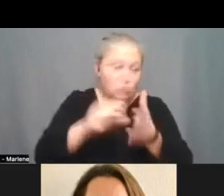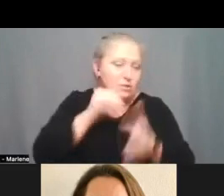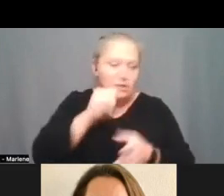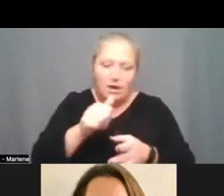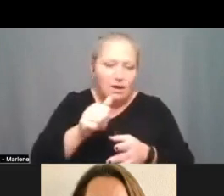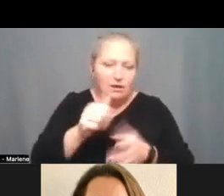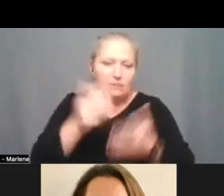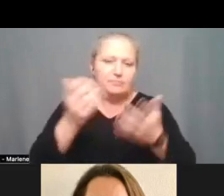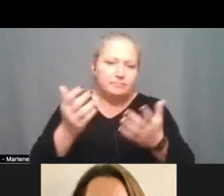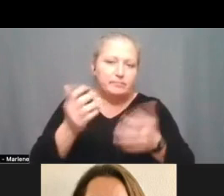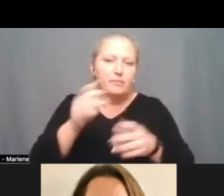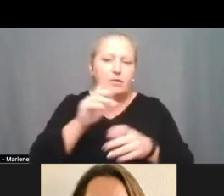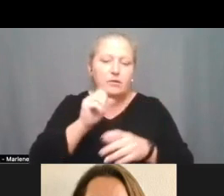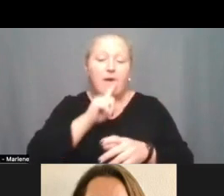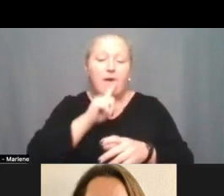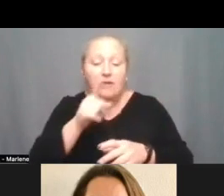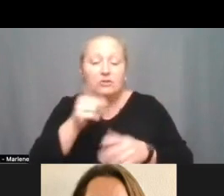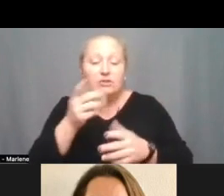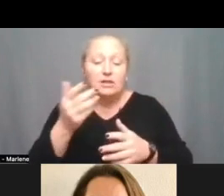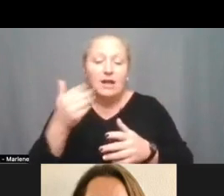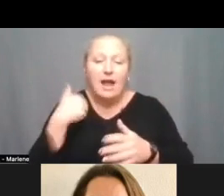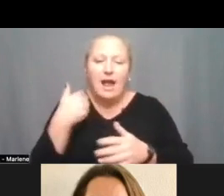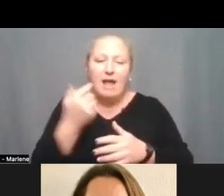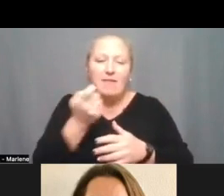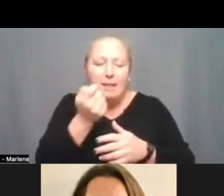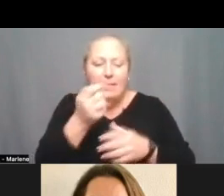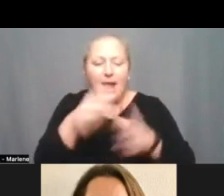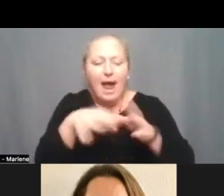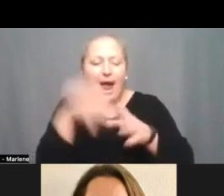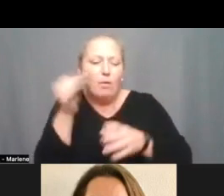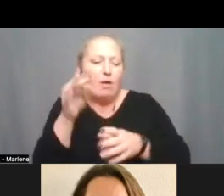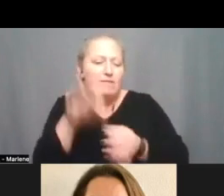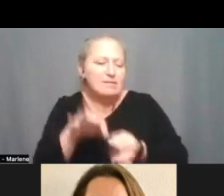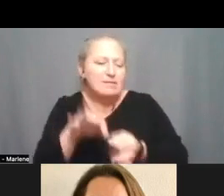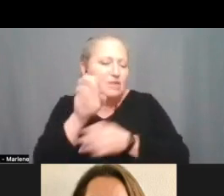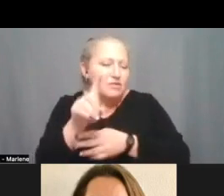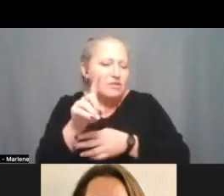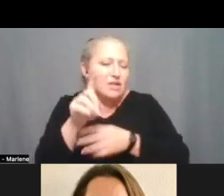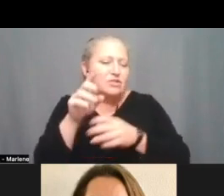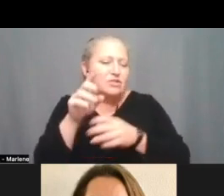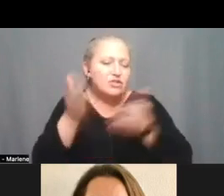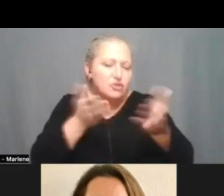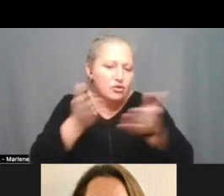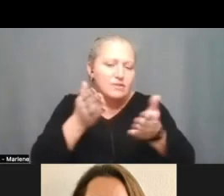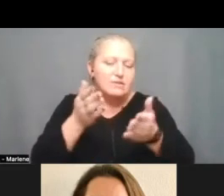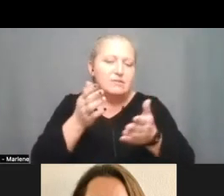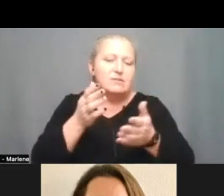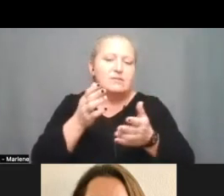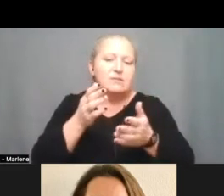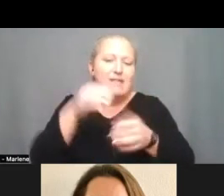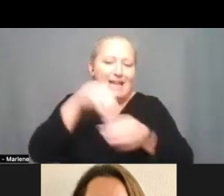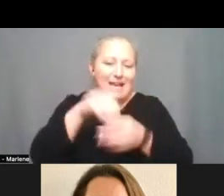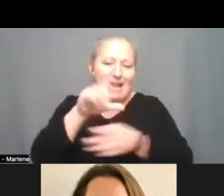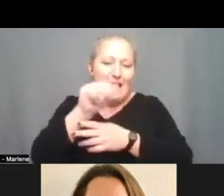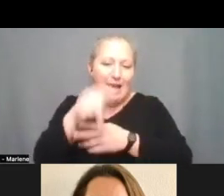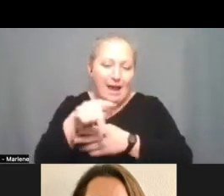so there's actually there's there's little outside of the special education services um in the lcap there's